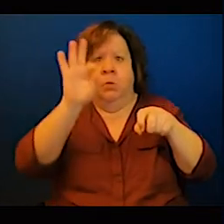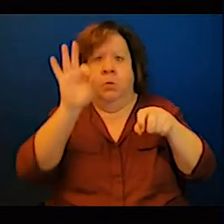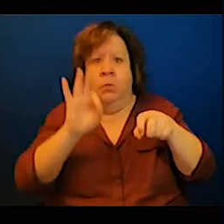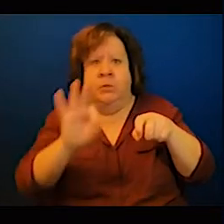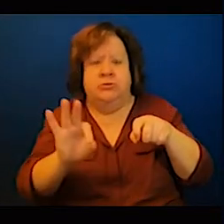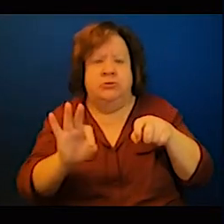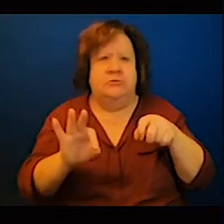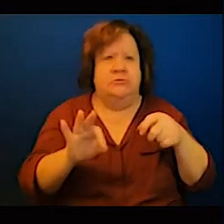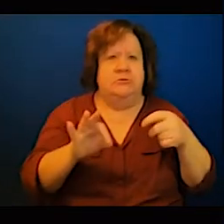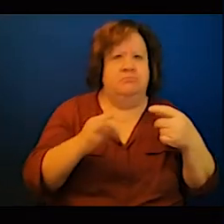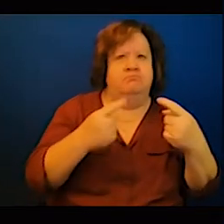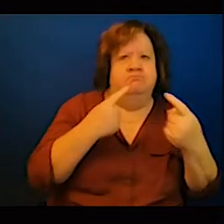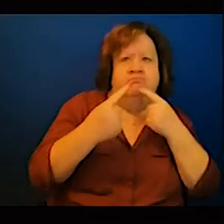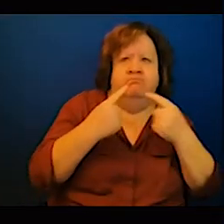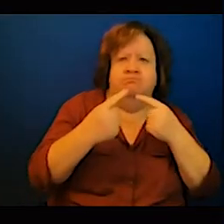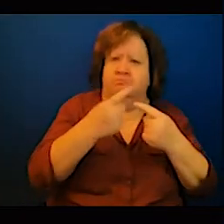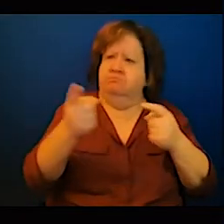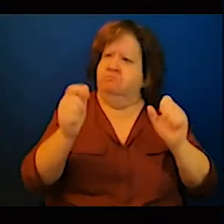to jump in.